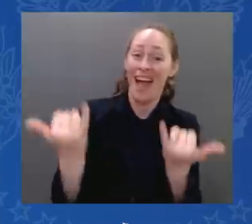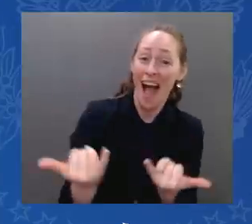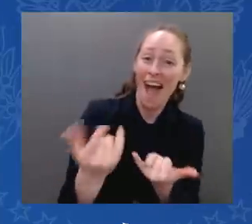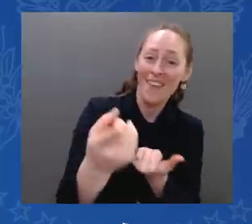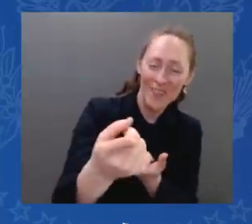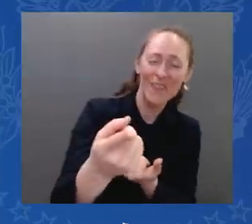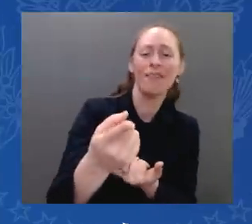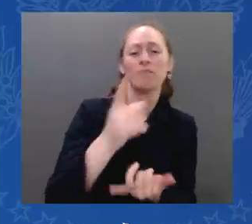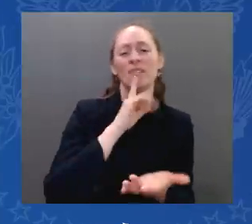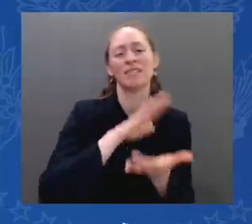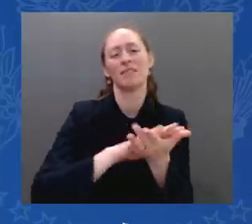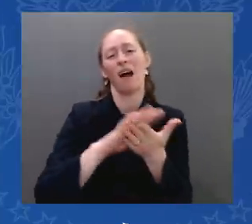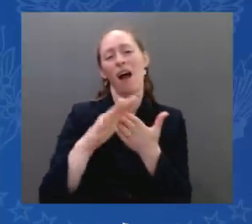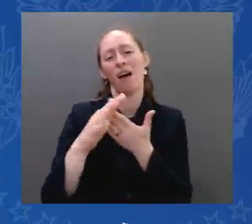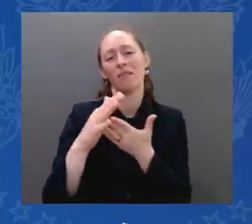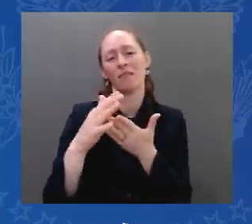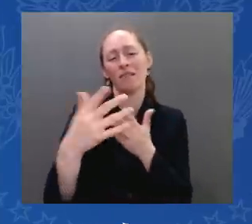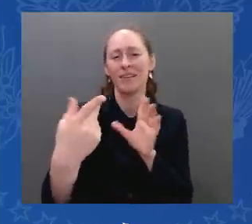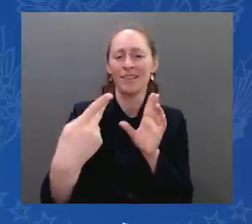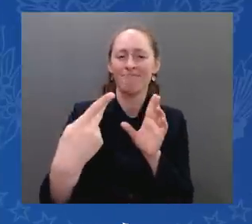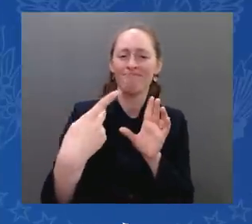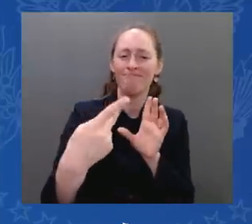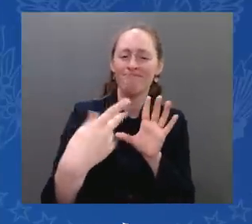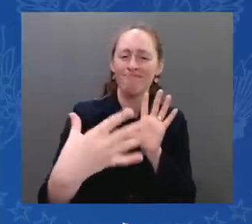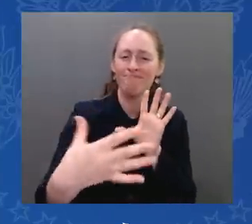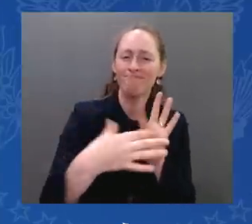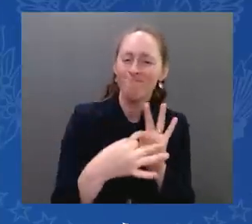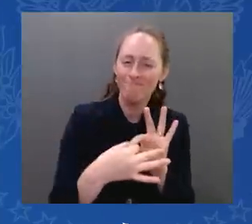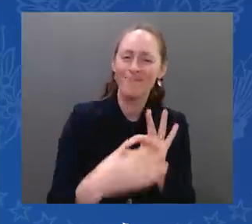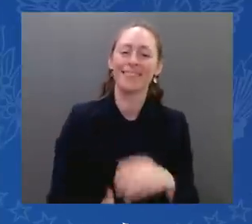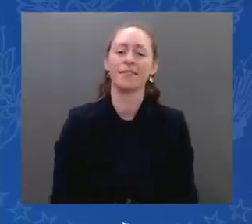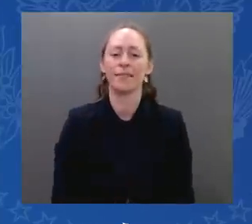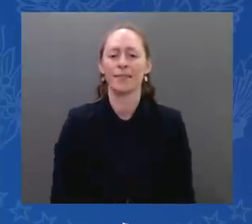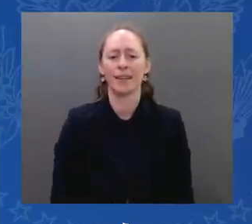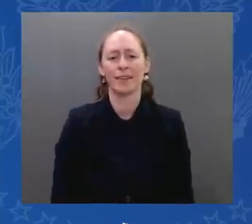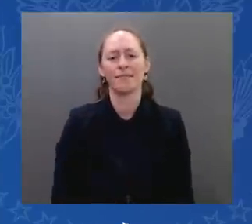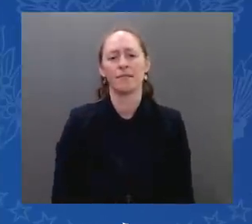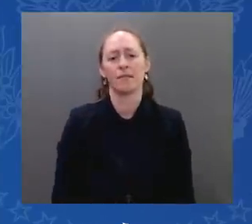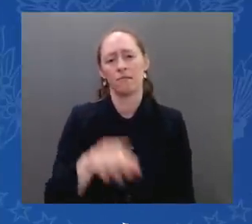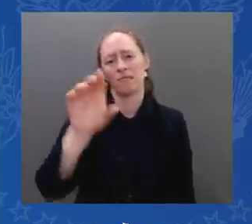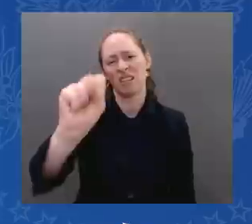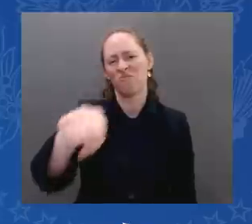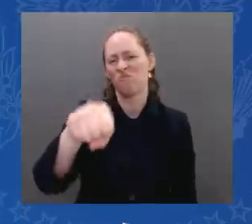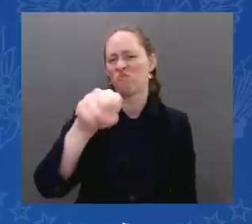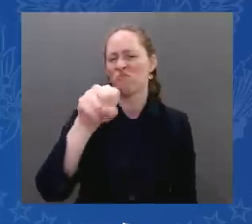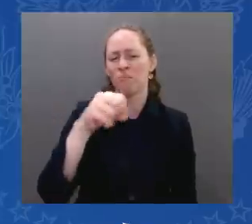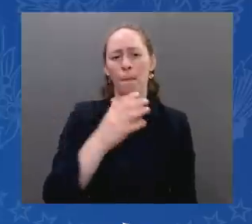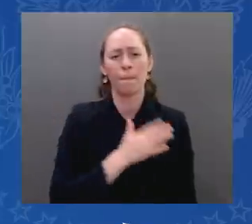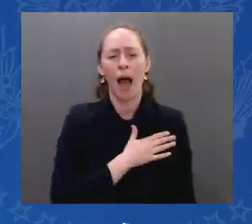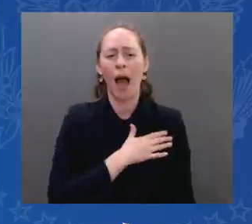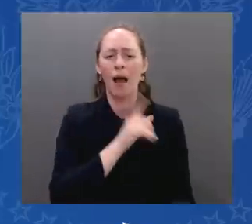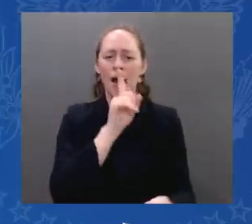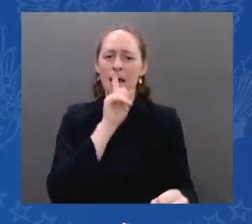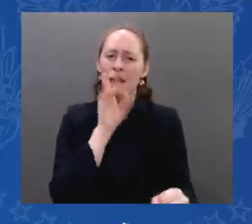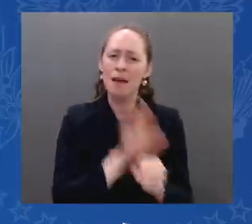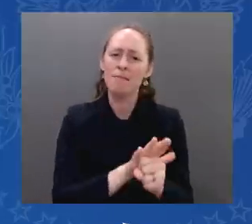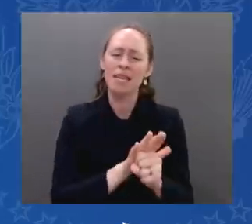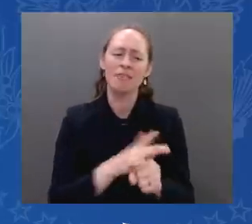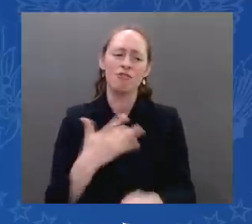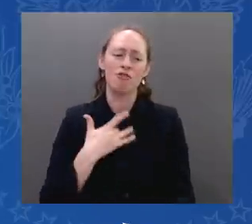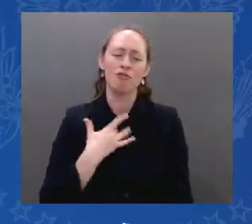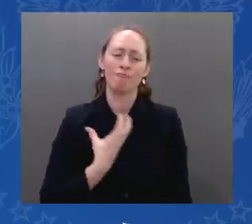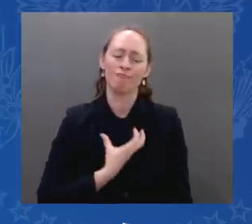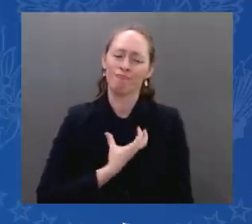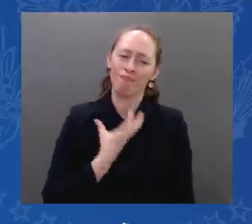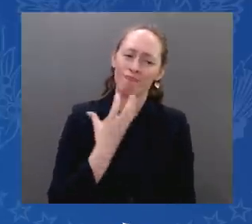since I first visited here back in 1973 as a young senator. I'm returning for my 10th visit